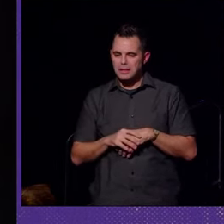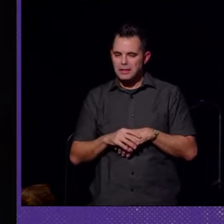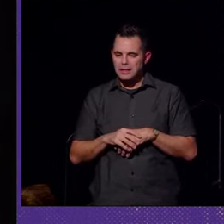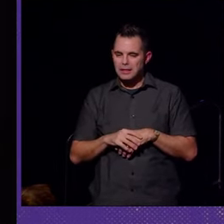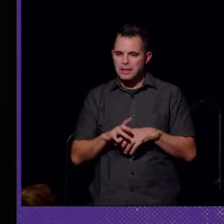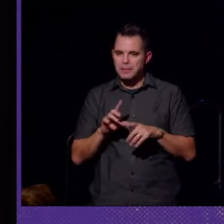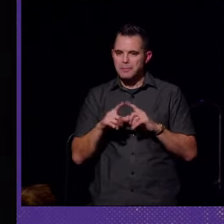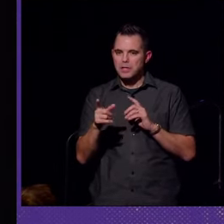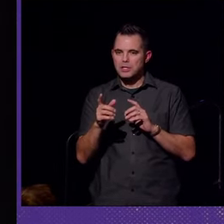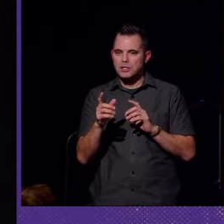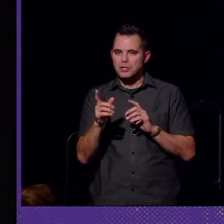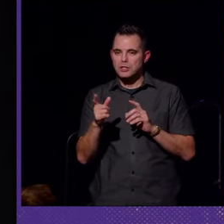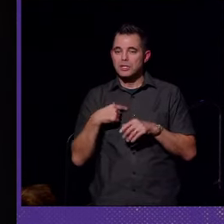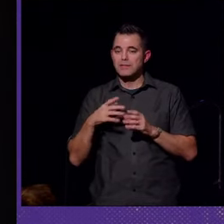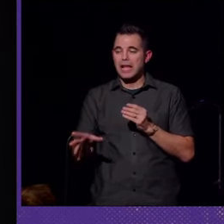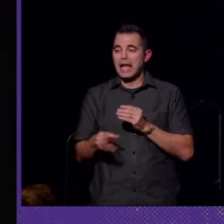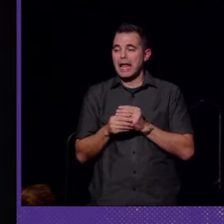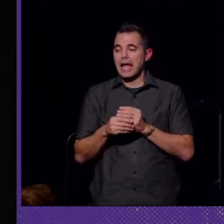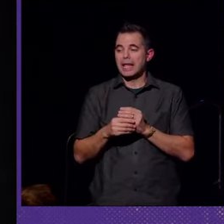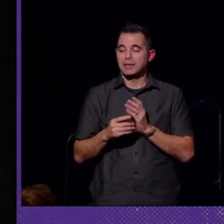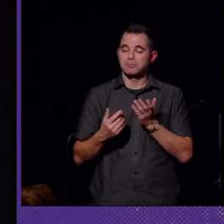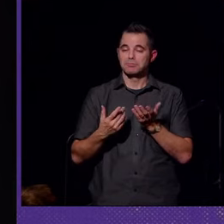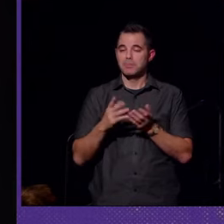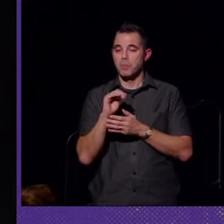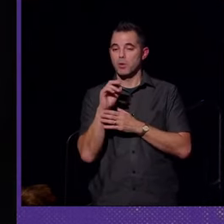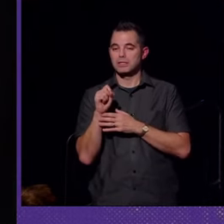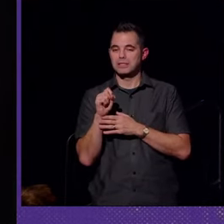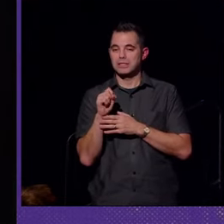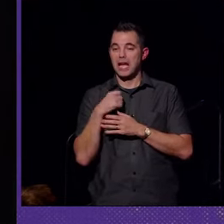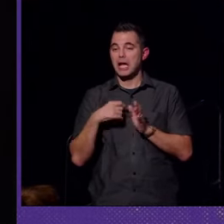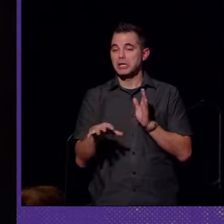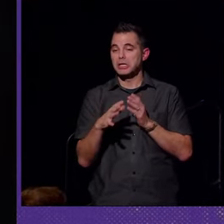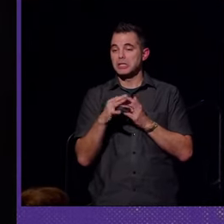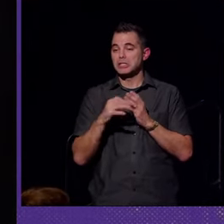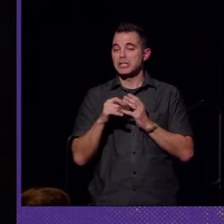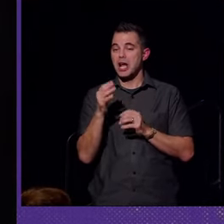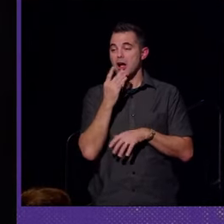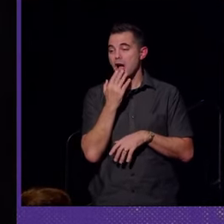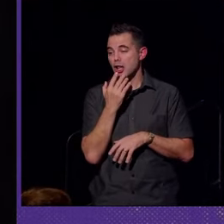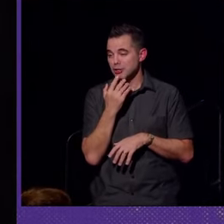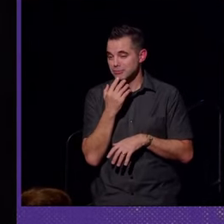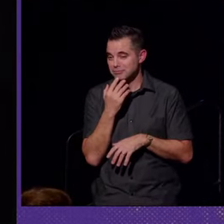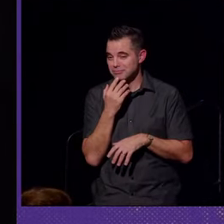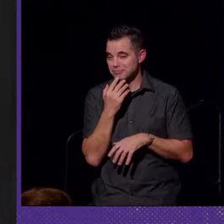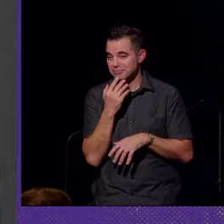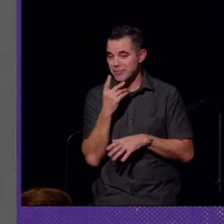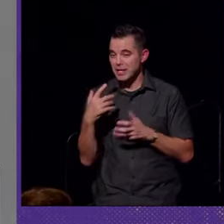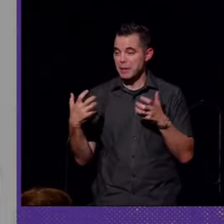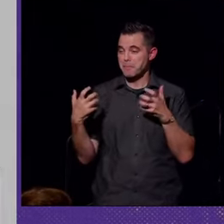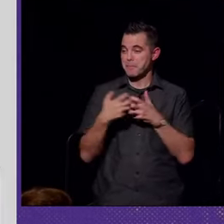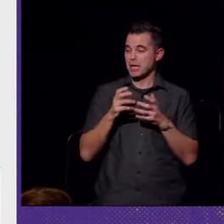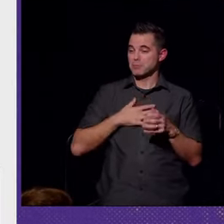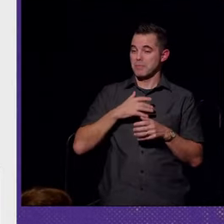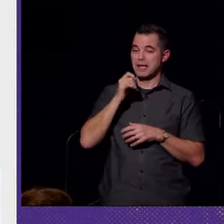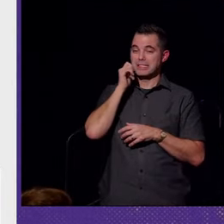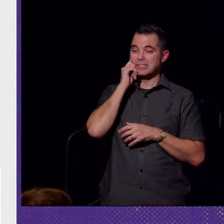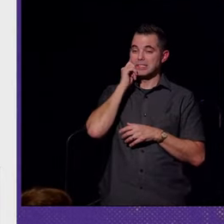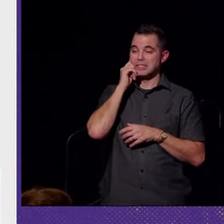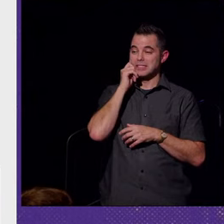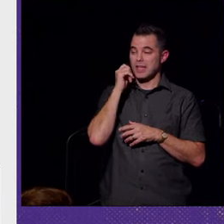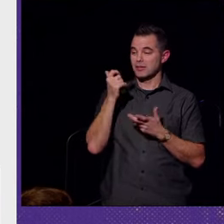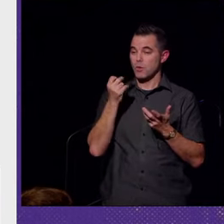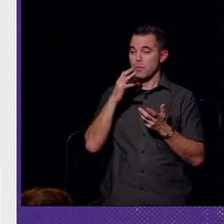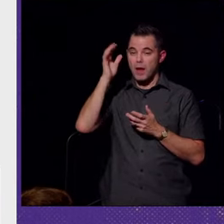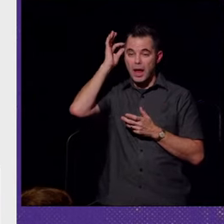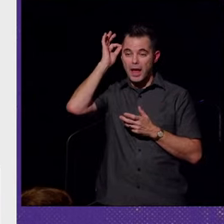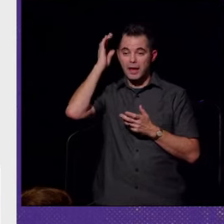But she gave me an added bonus. I could select a color that could match my skin tone or